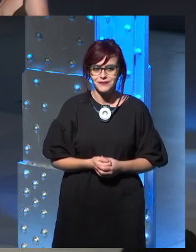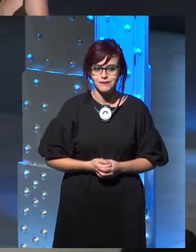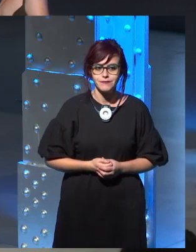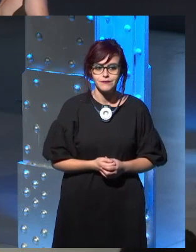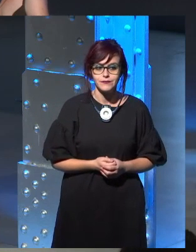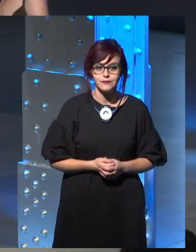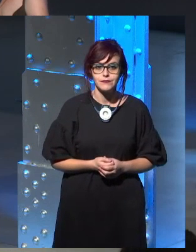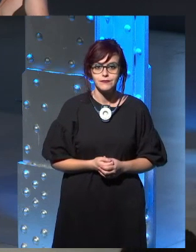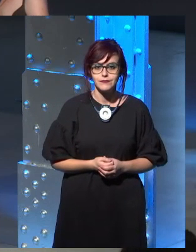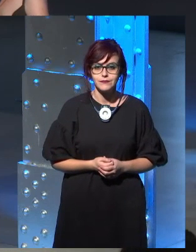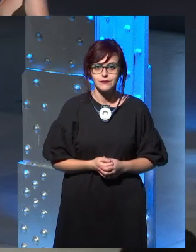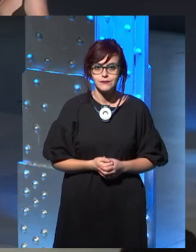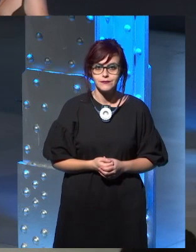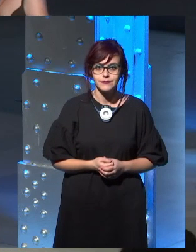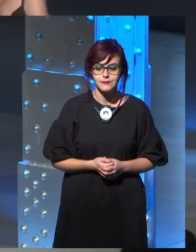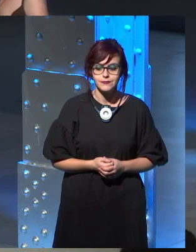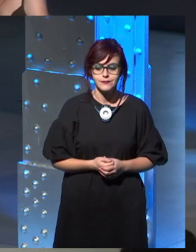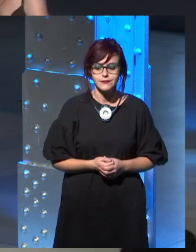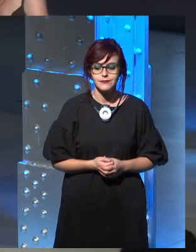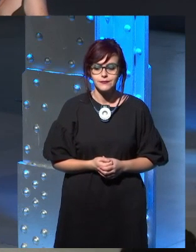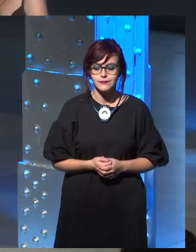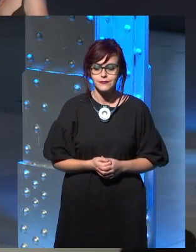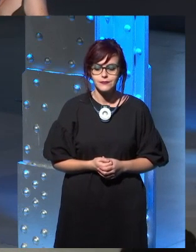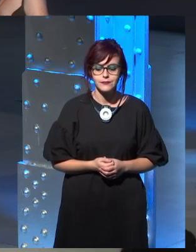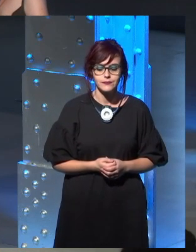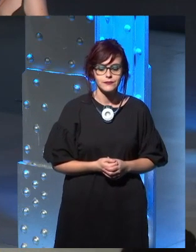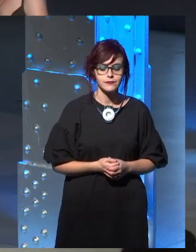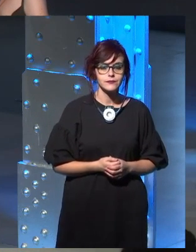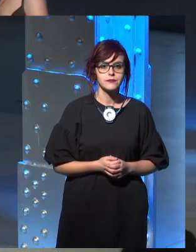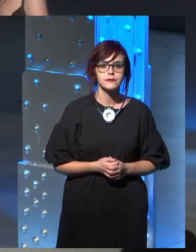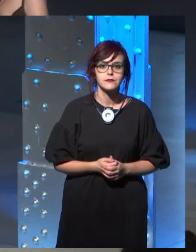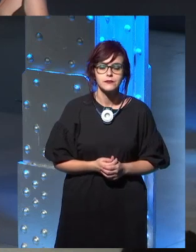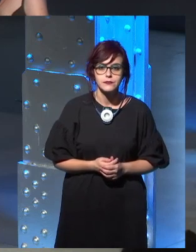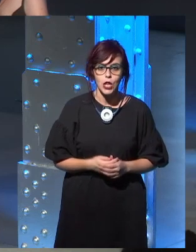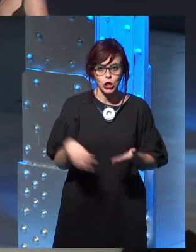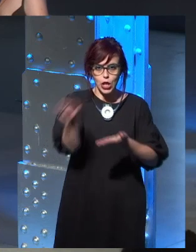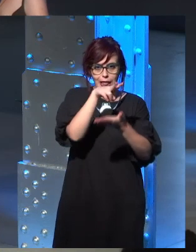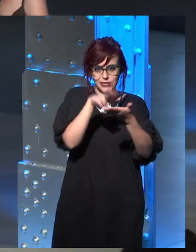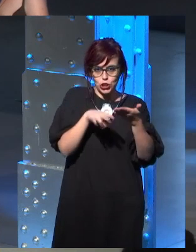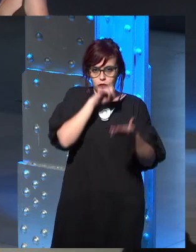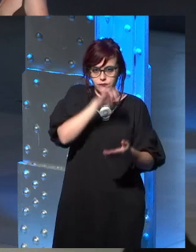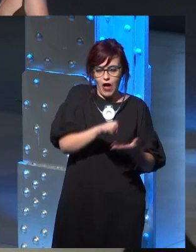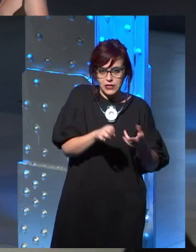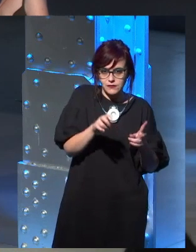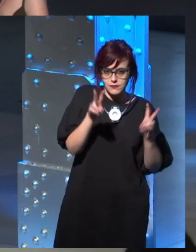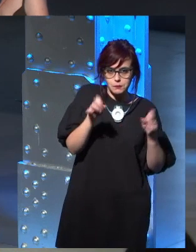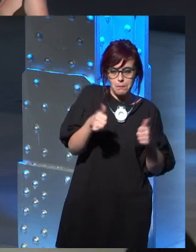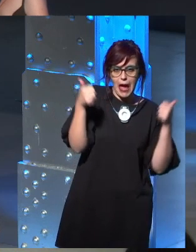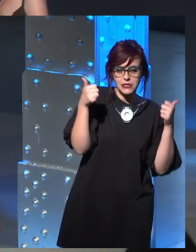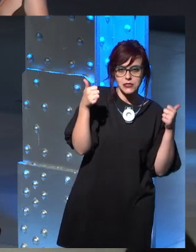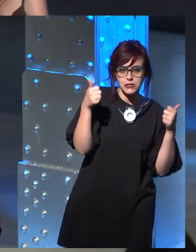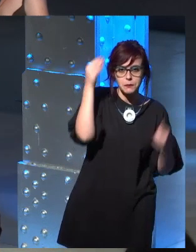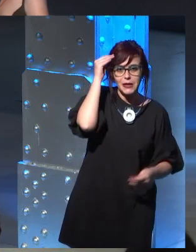in, when it comes to putting pressure on him? Oh, the fans, I'm afraid, are, uh, a million times worse.